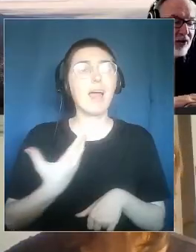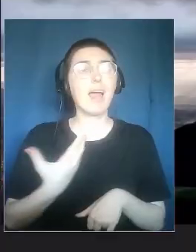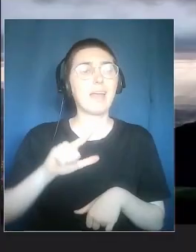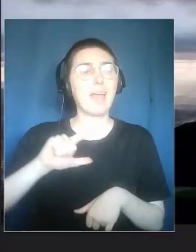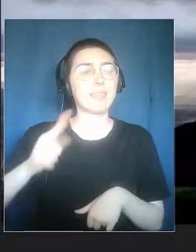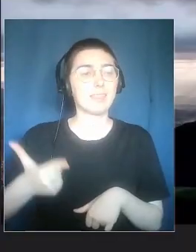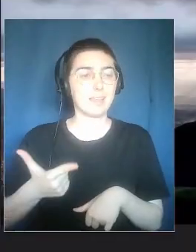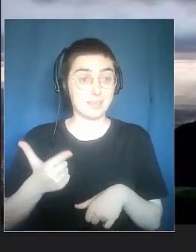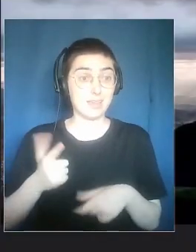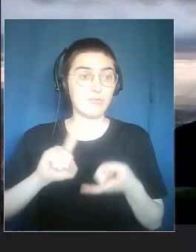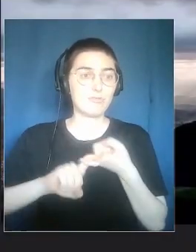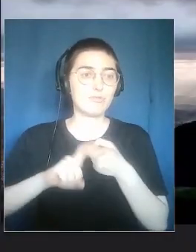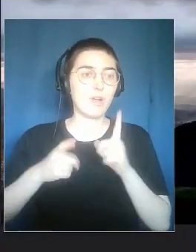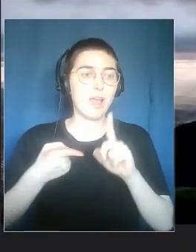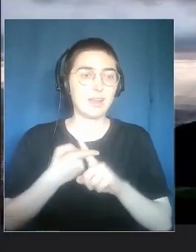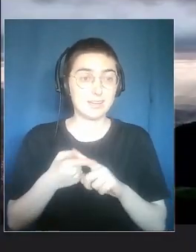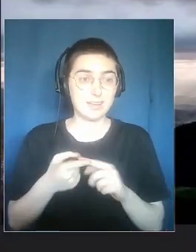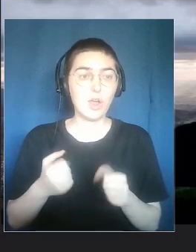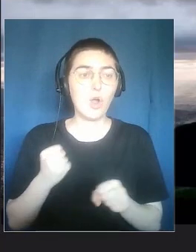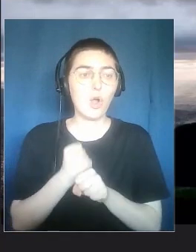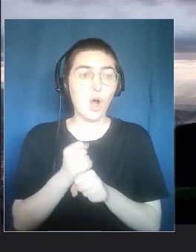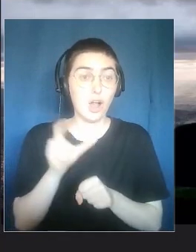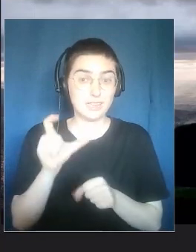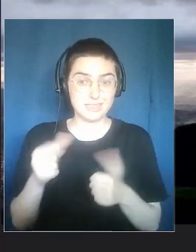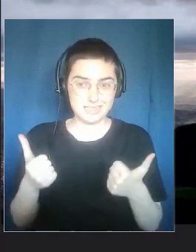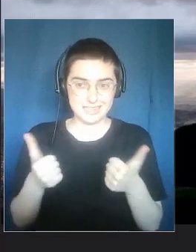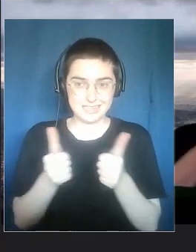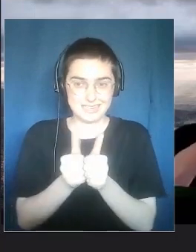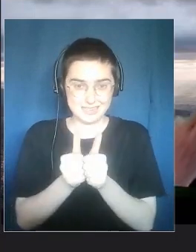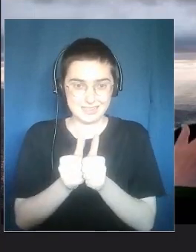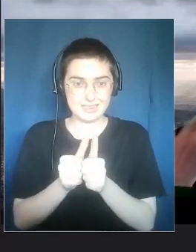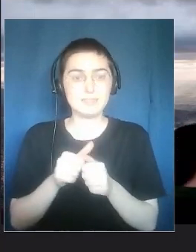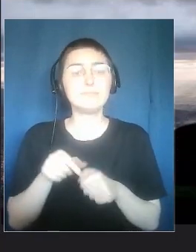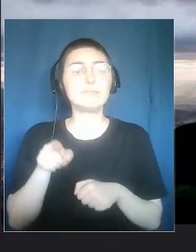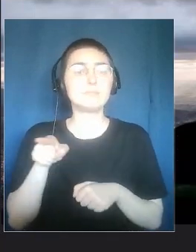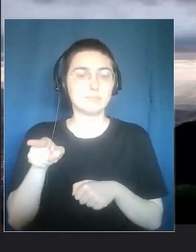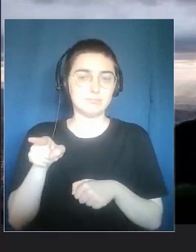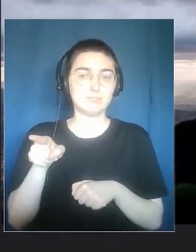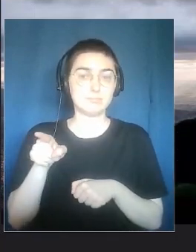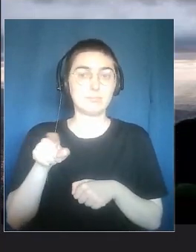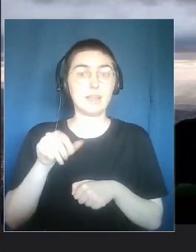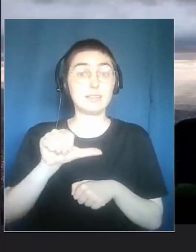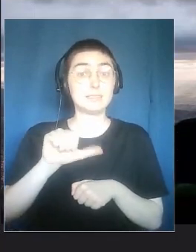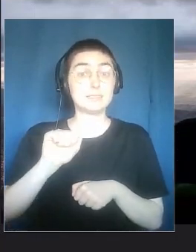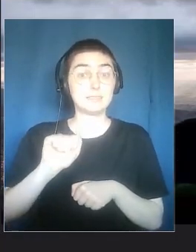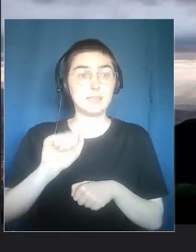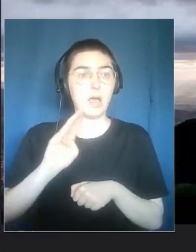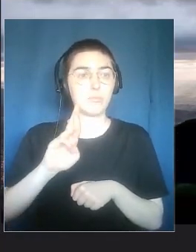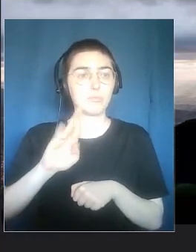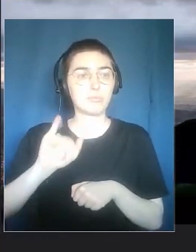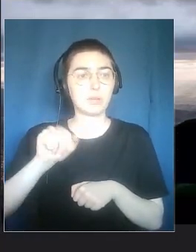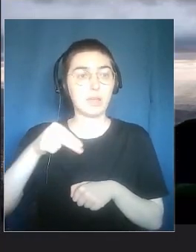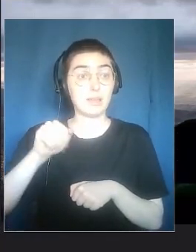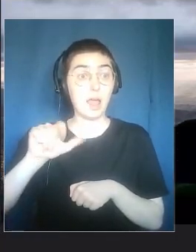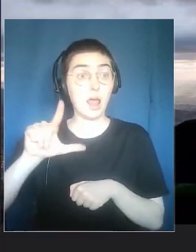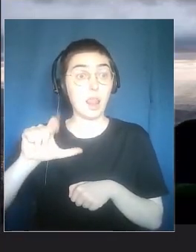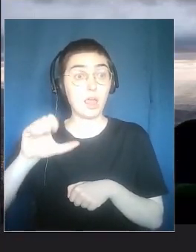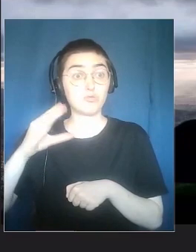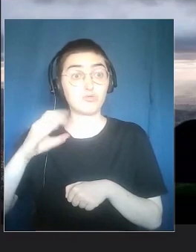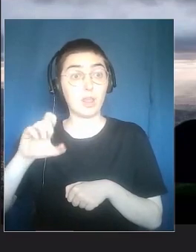There is another colleague to whom I will give the floor, Stefania. We have